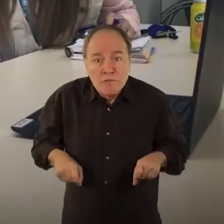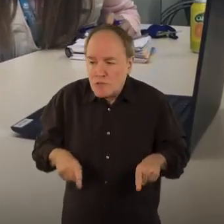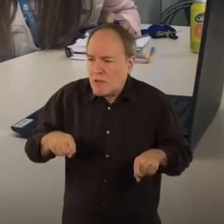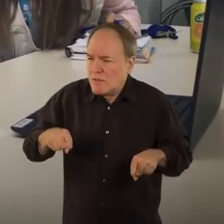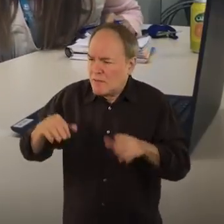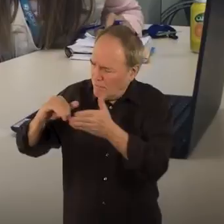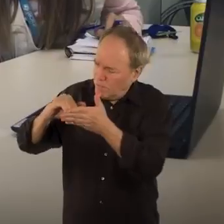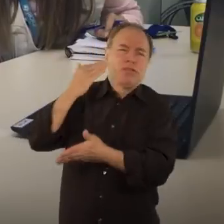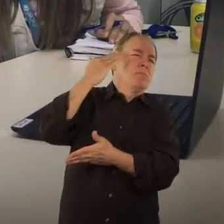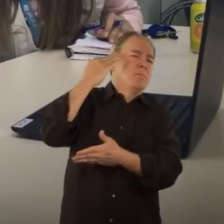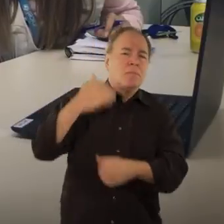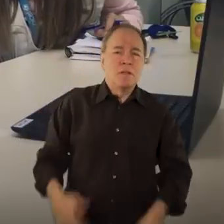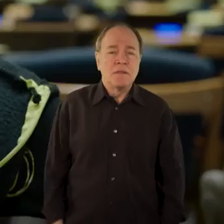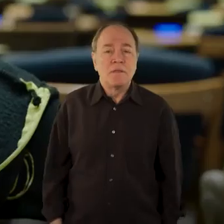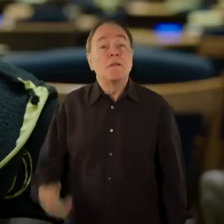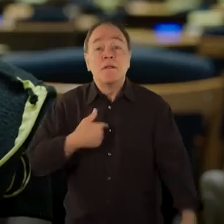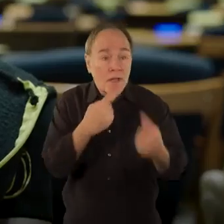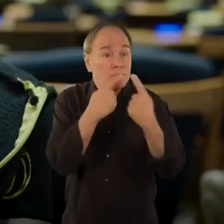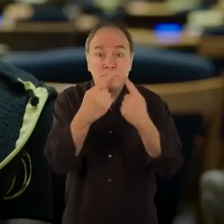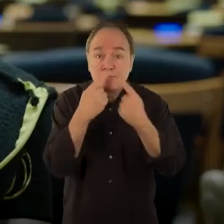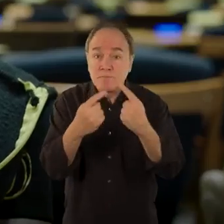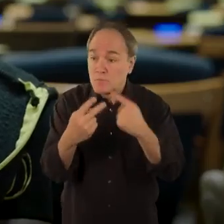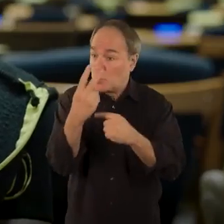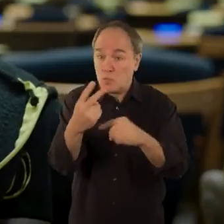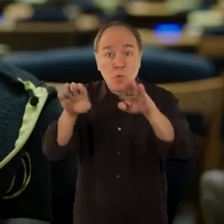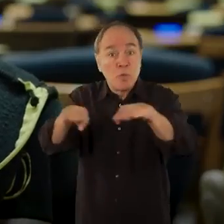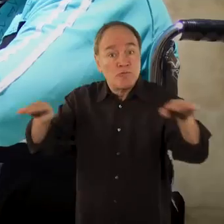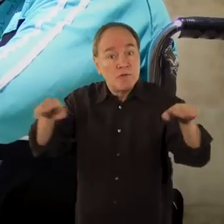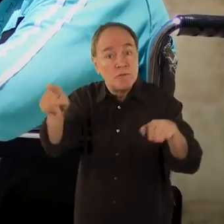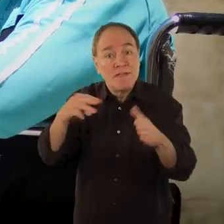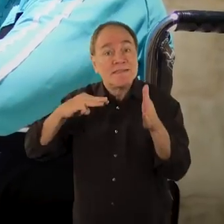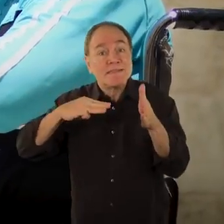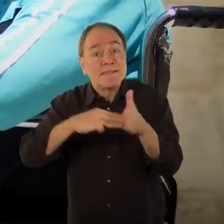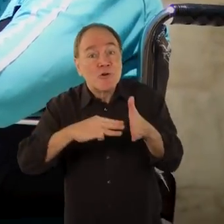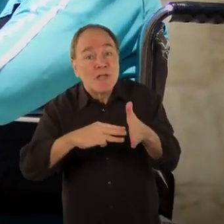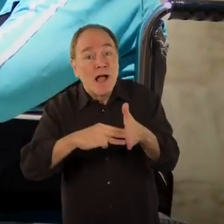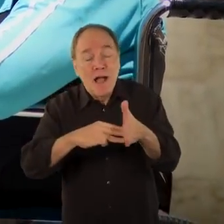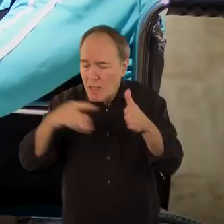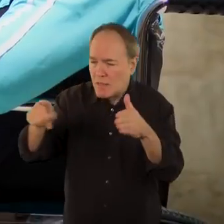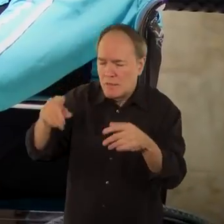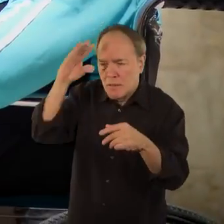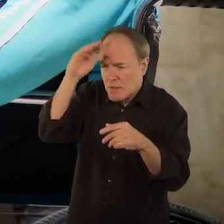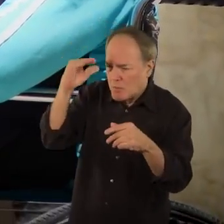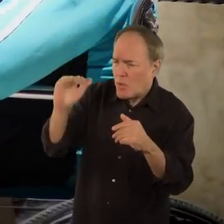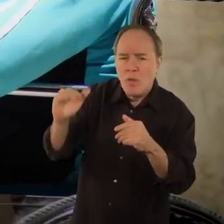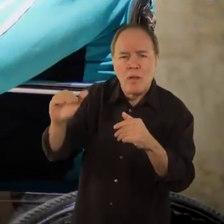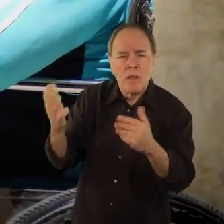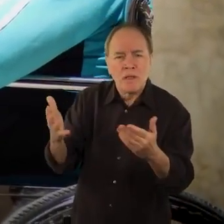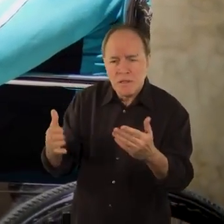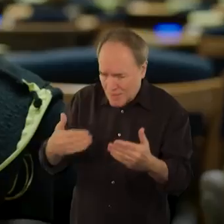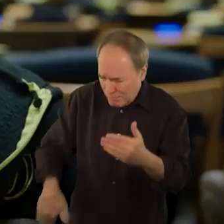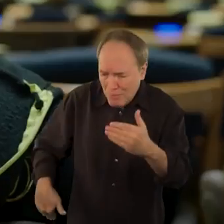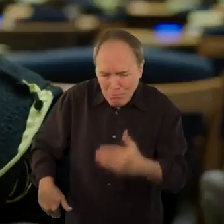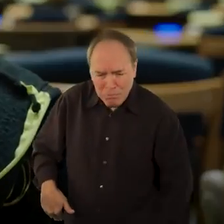I spoke to some children in Syria. The boy is waiting for prosthetic legs. He shouldn't be waiting so long. A lot of these children,